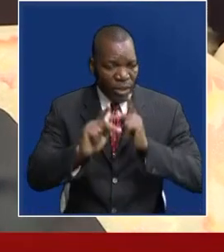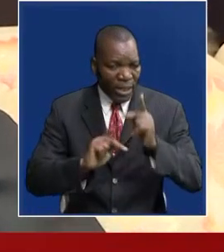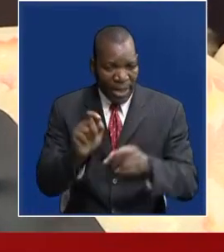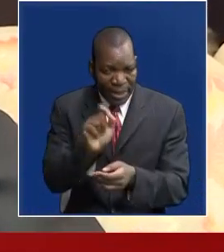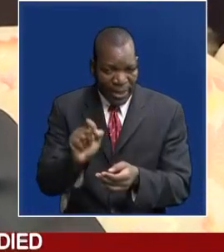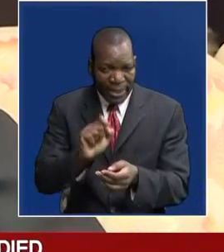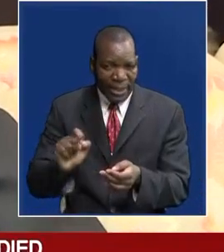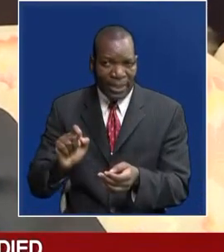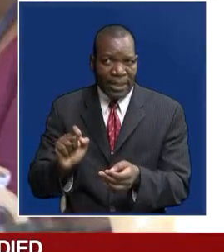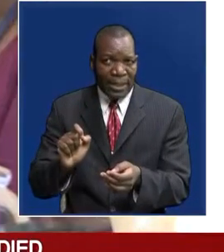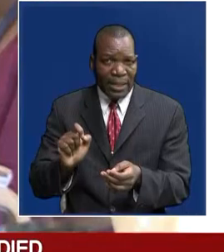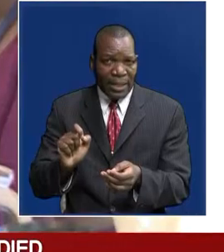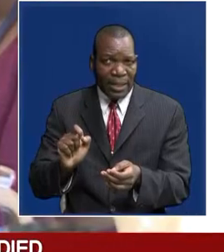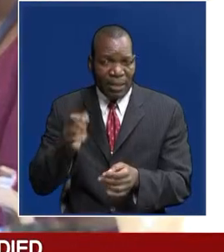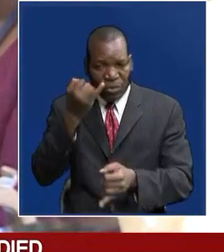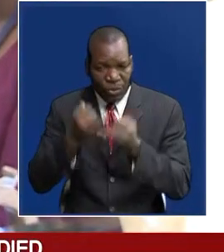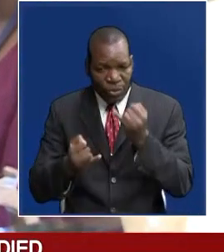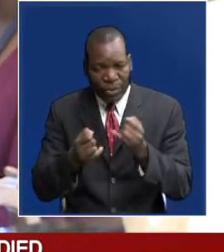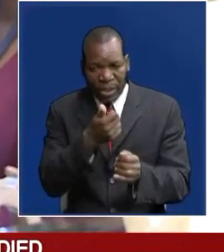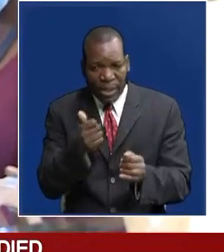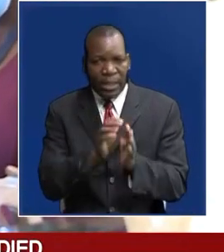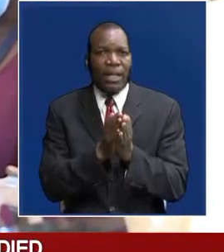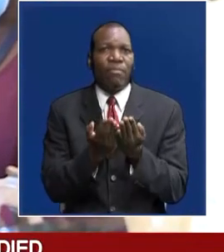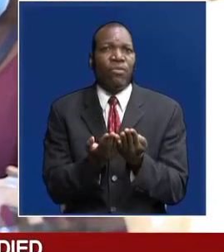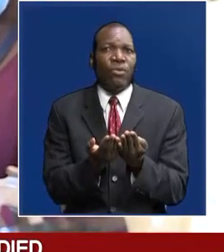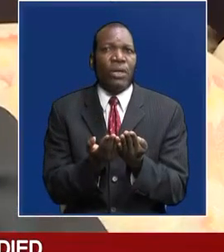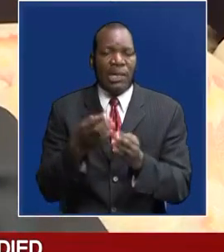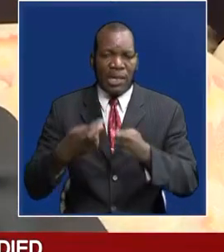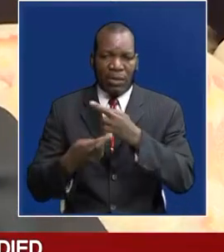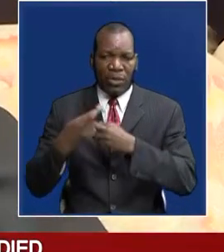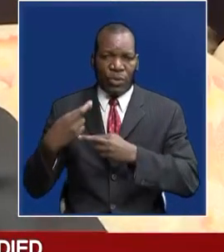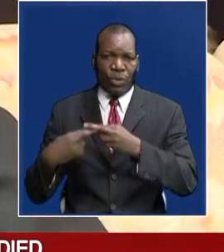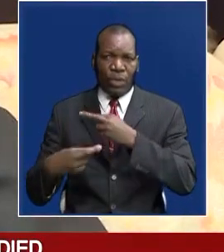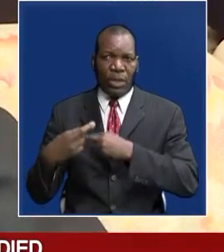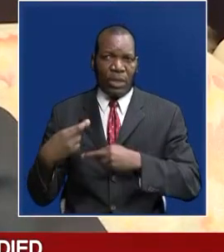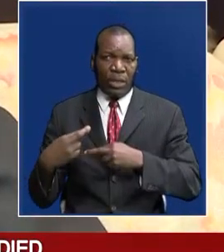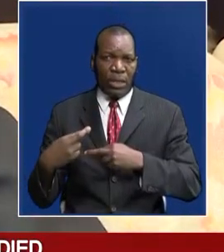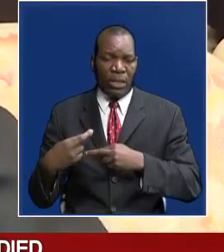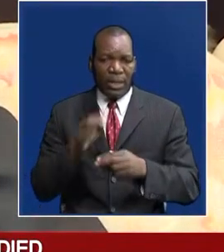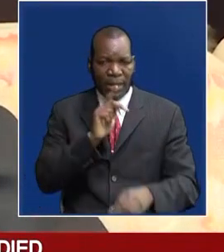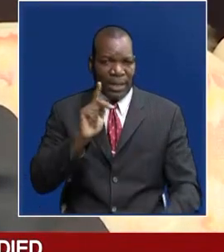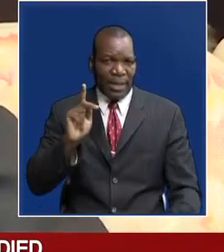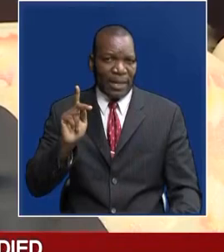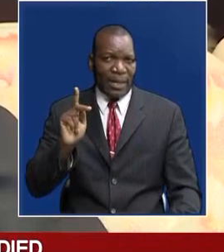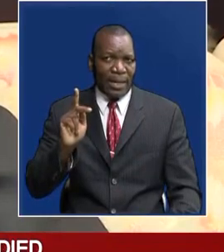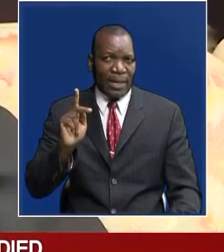or completing another book, a review of Kenneth Kaunda's